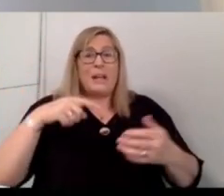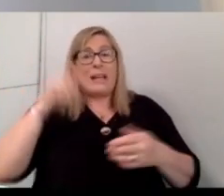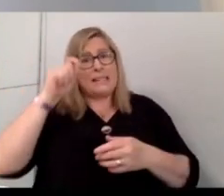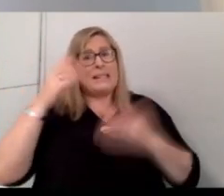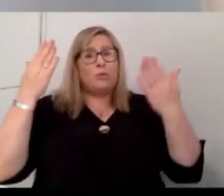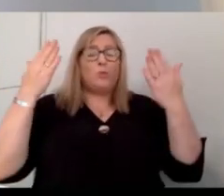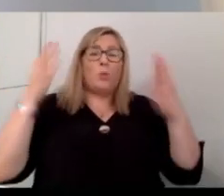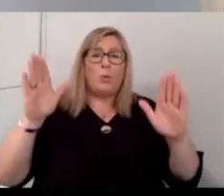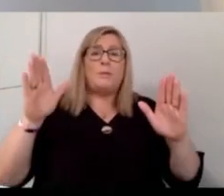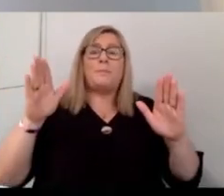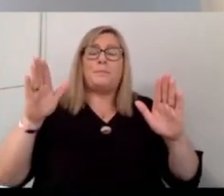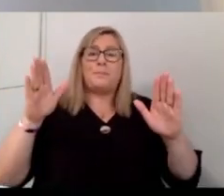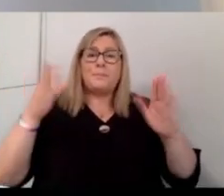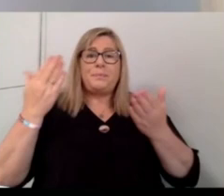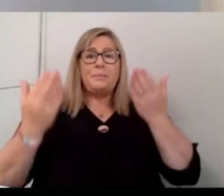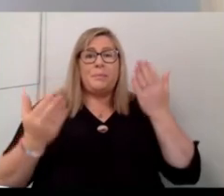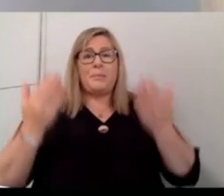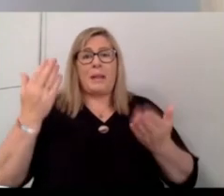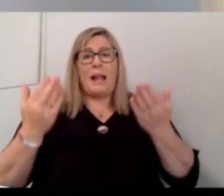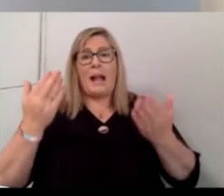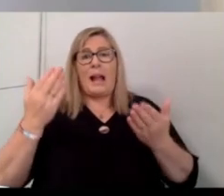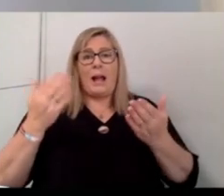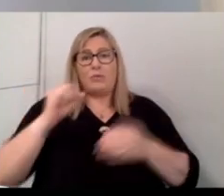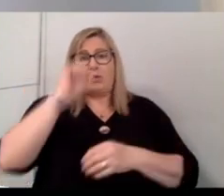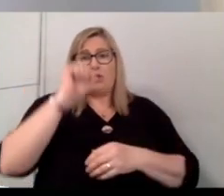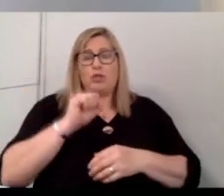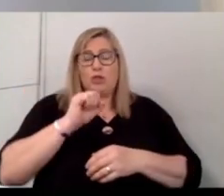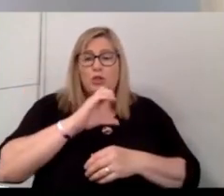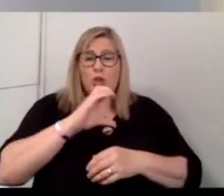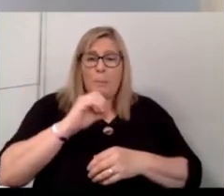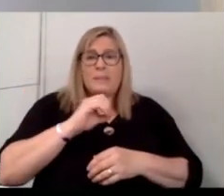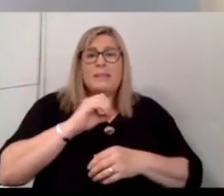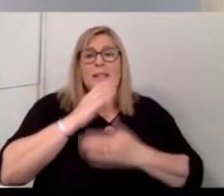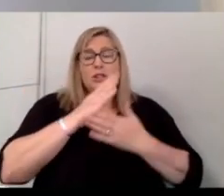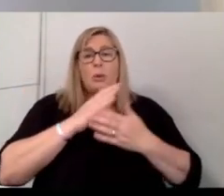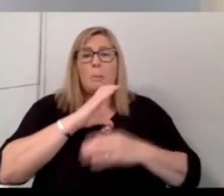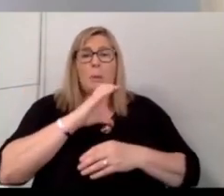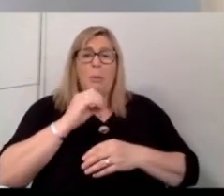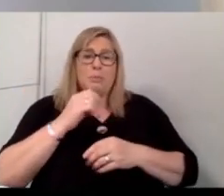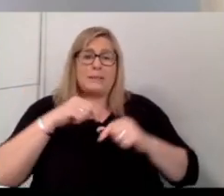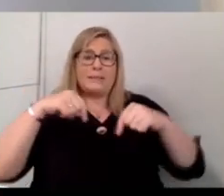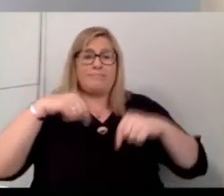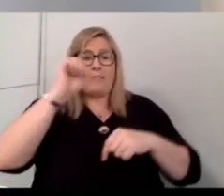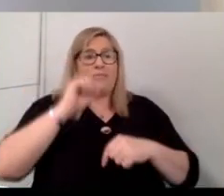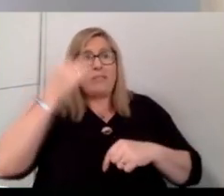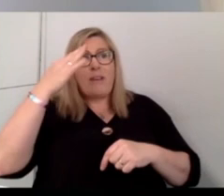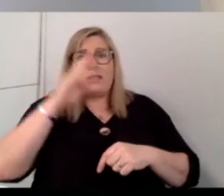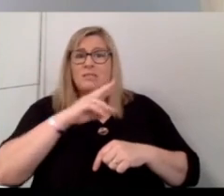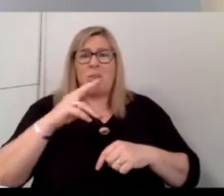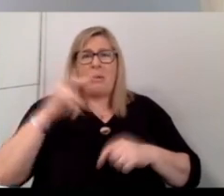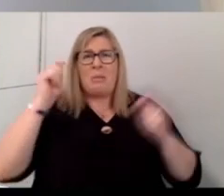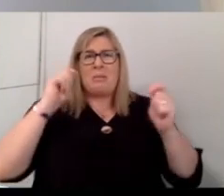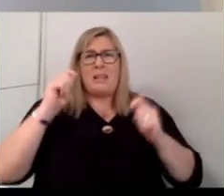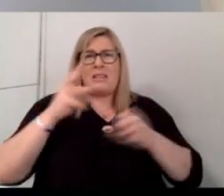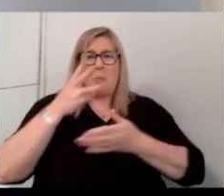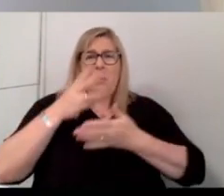like how southern companies and companies down south sometimes just don't really think about putting the effort in and putting the